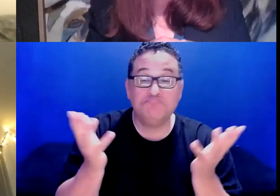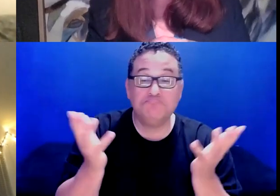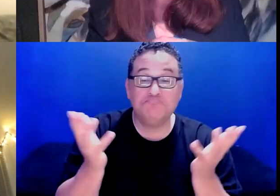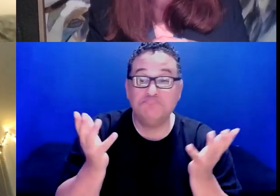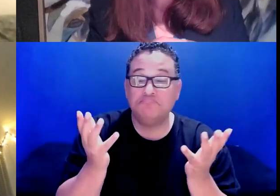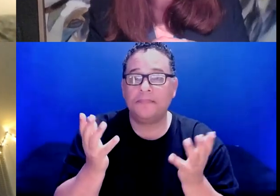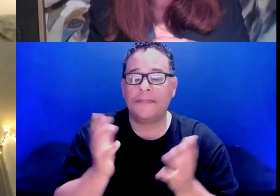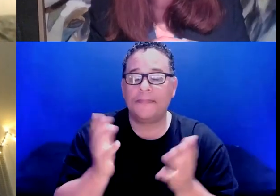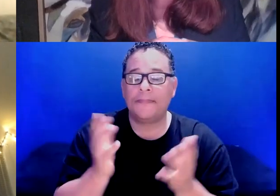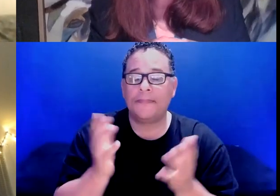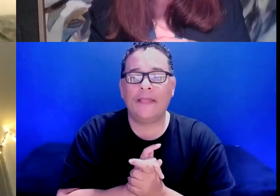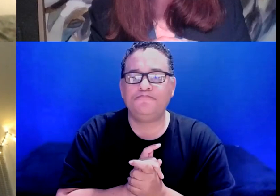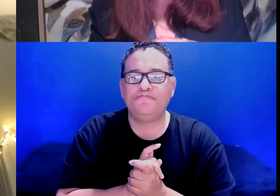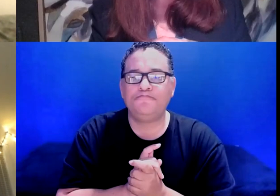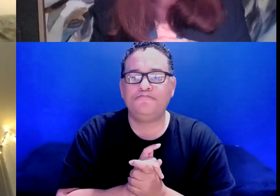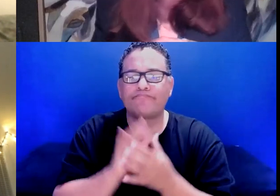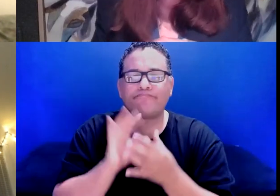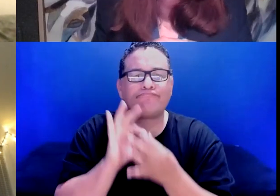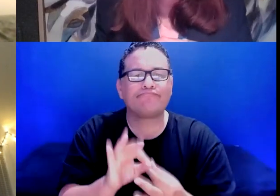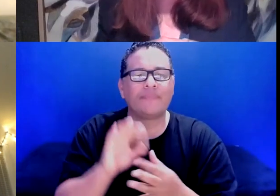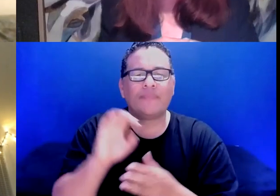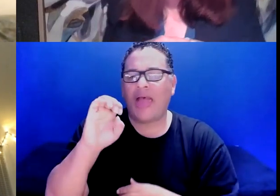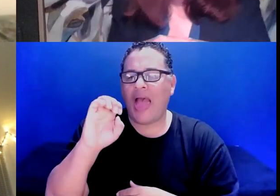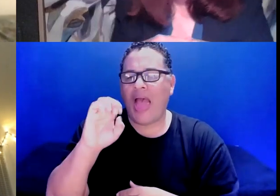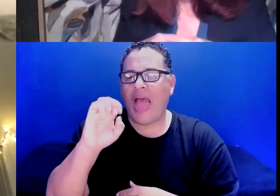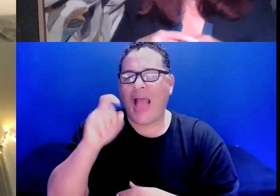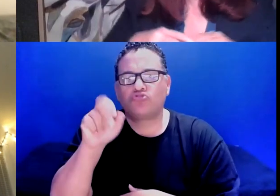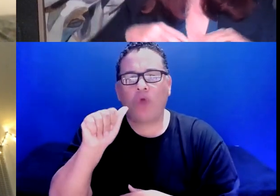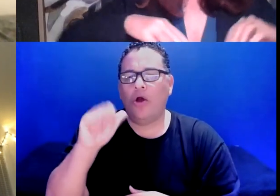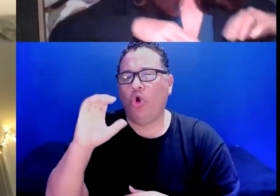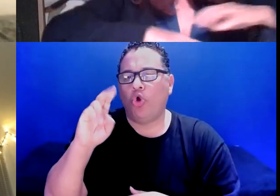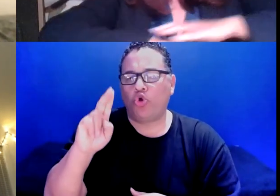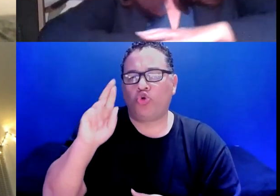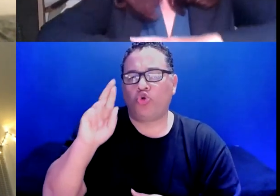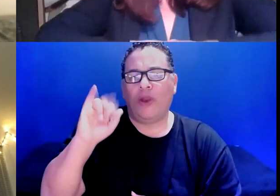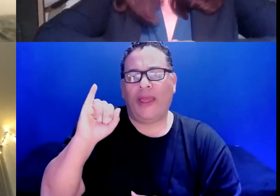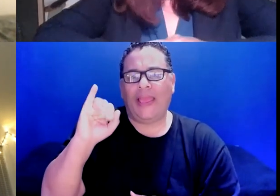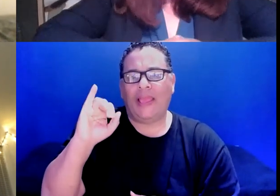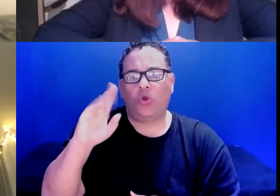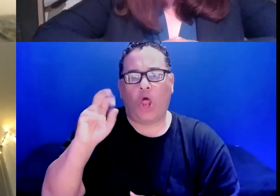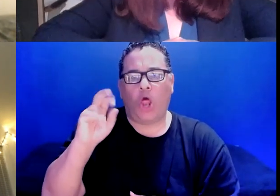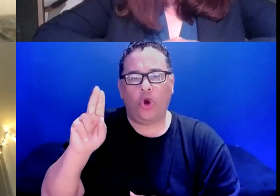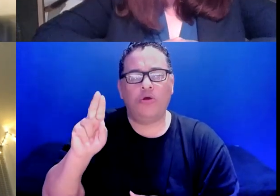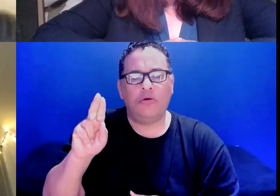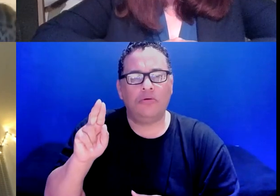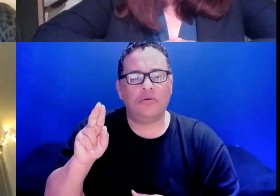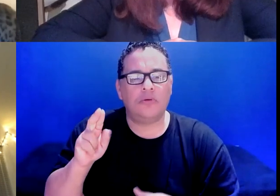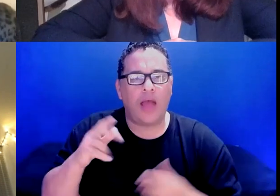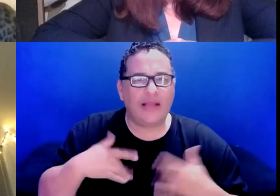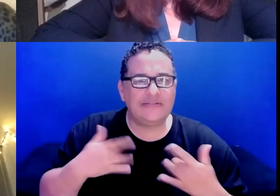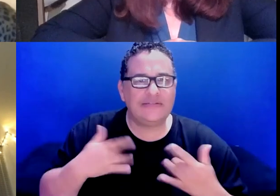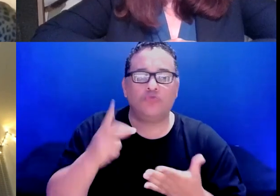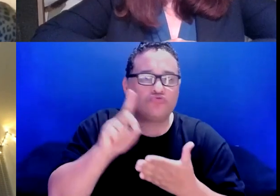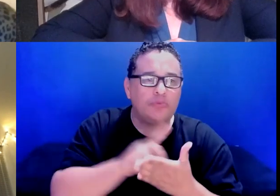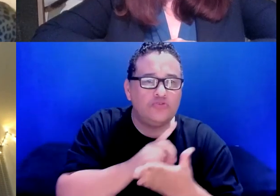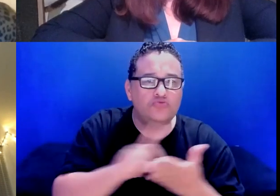extracurricular activities, non-discrimination, or any of the examples that we gave tonight.